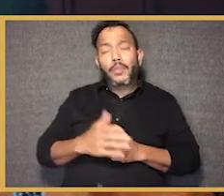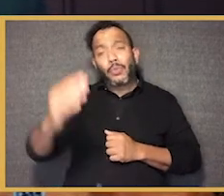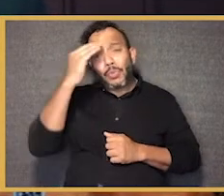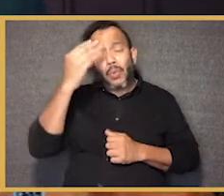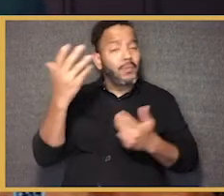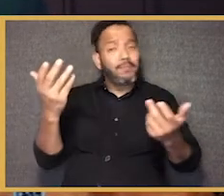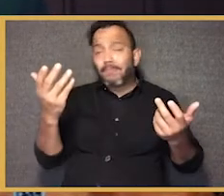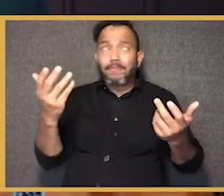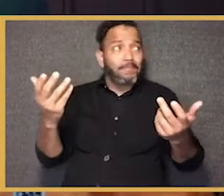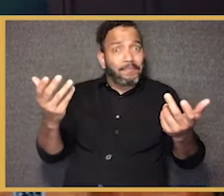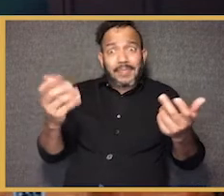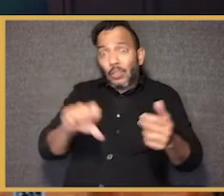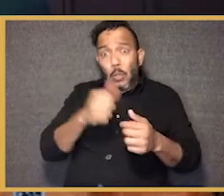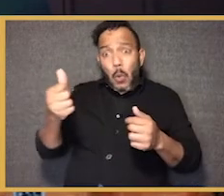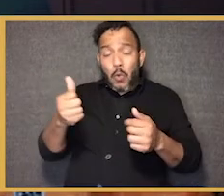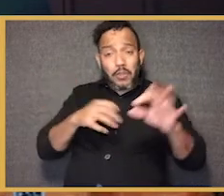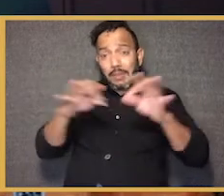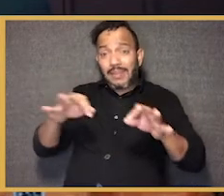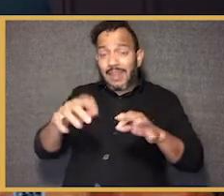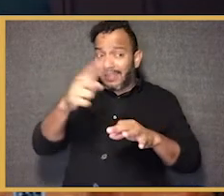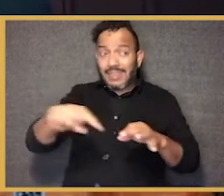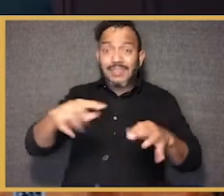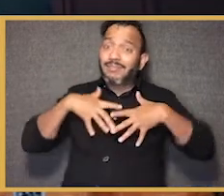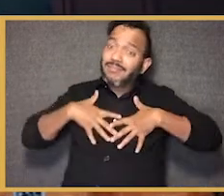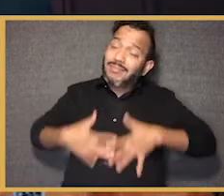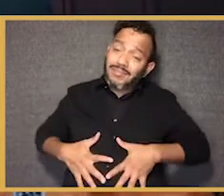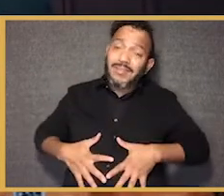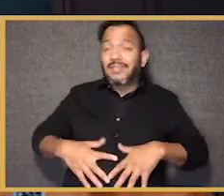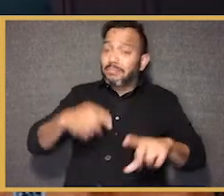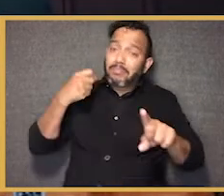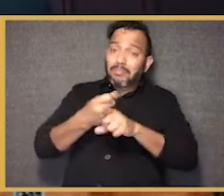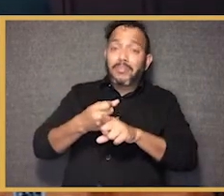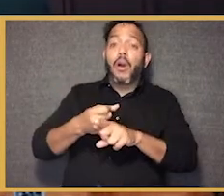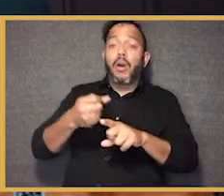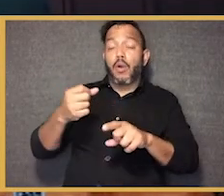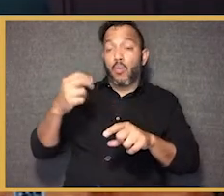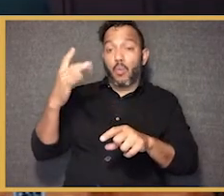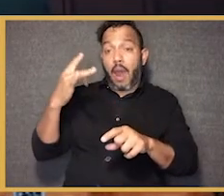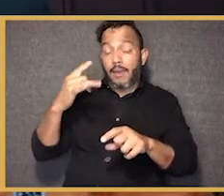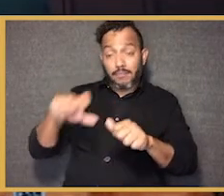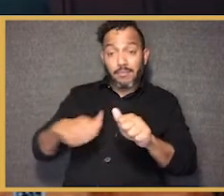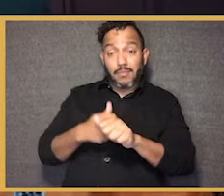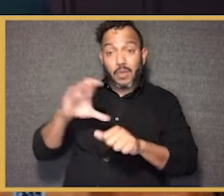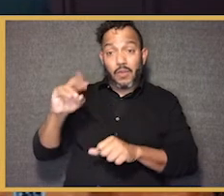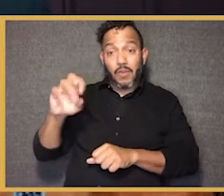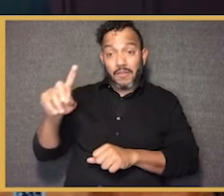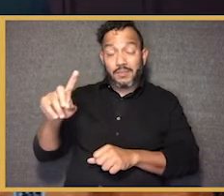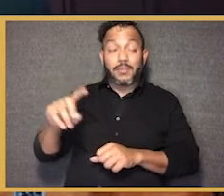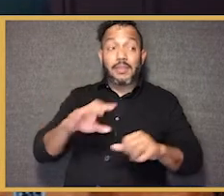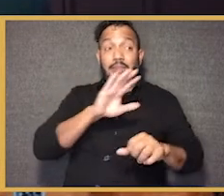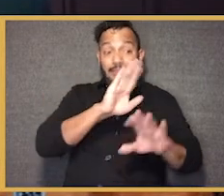So, you know, there's just there's no other word than to say it's been devastating, the impact of COVID on